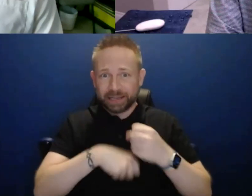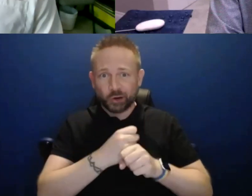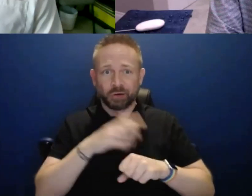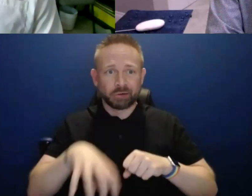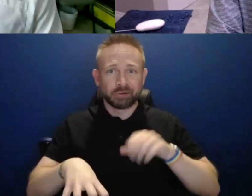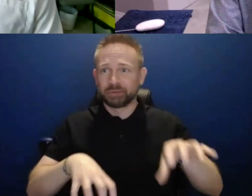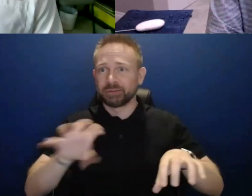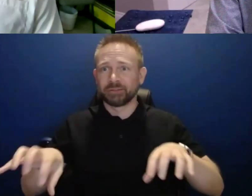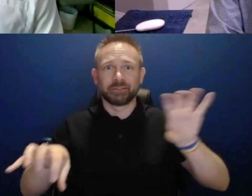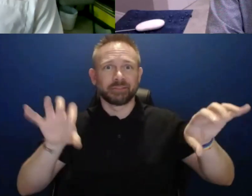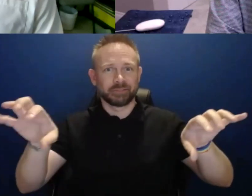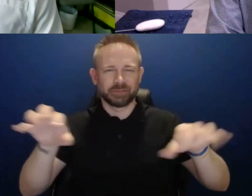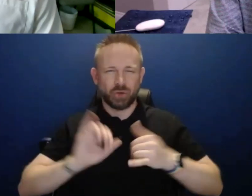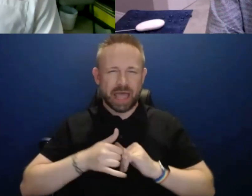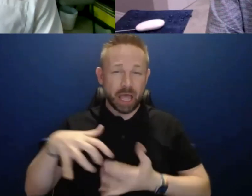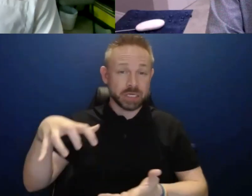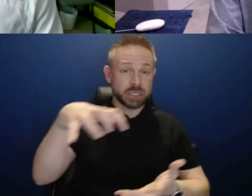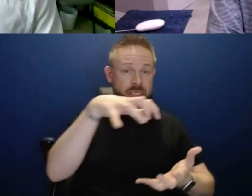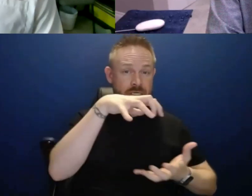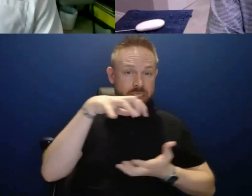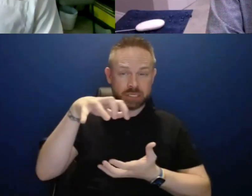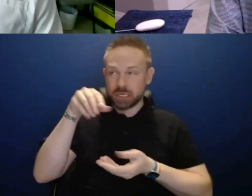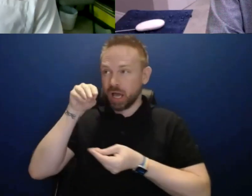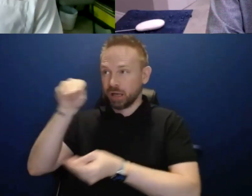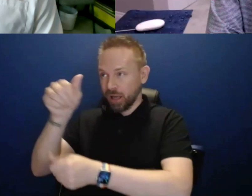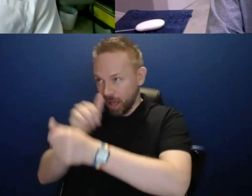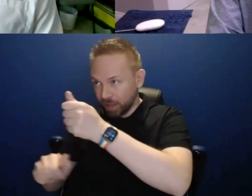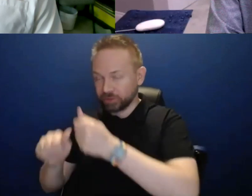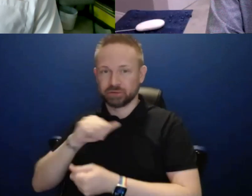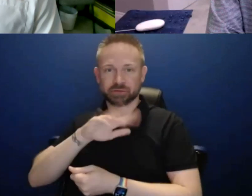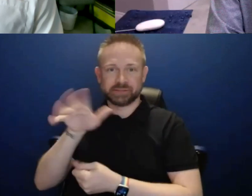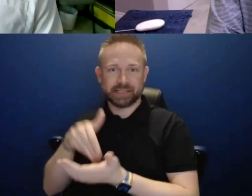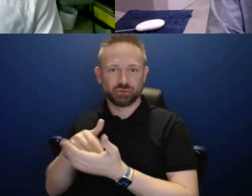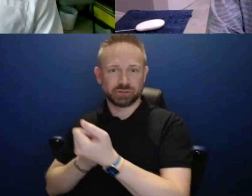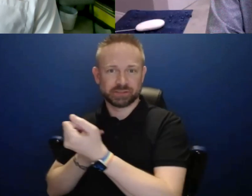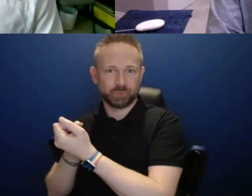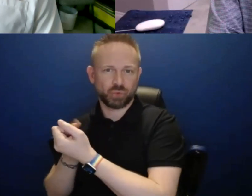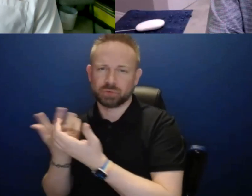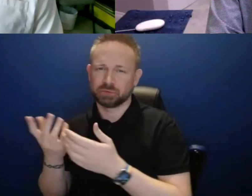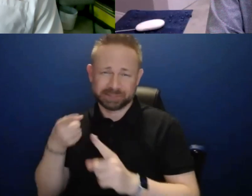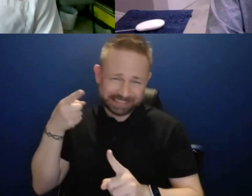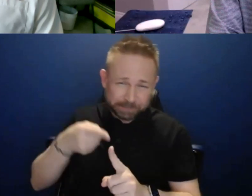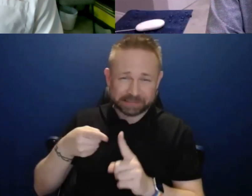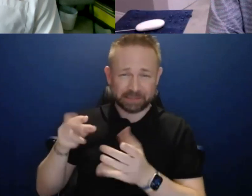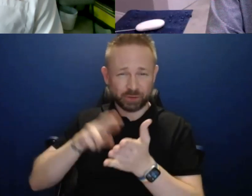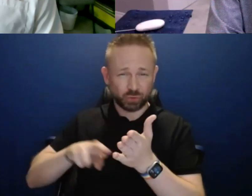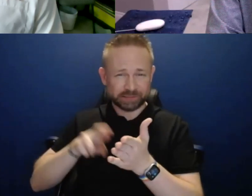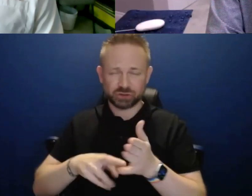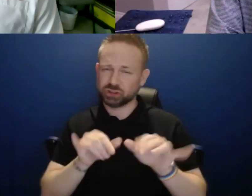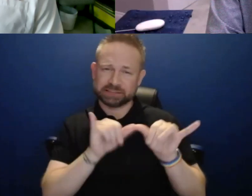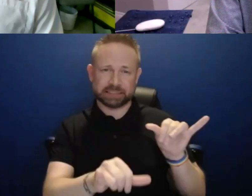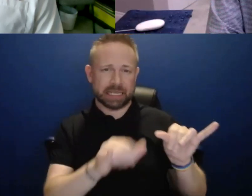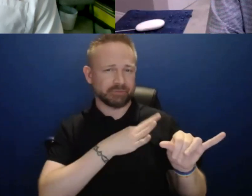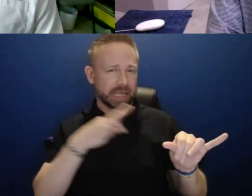there will be no sort of central support for those kinds of very specialized research functions. That's the best, the crispest